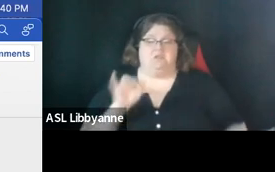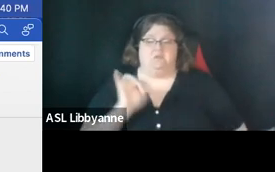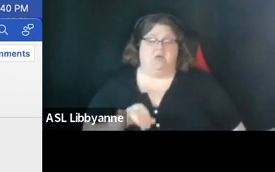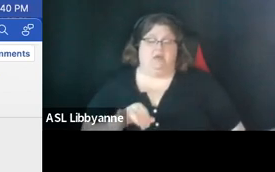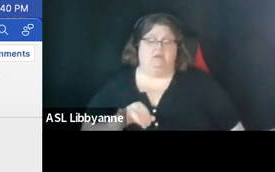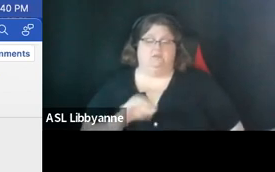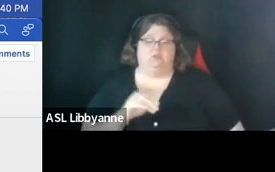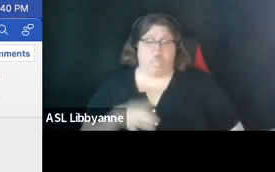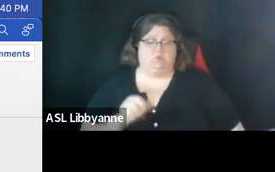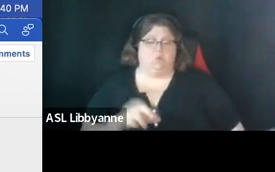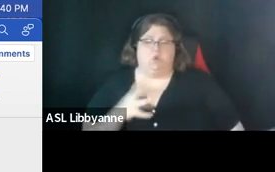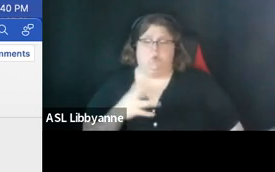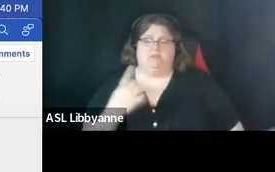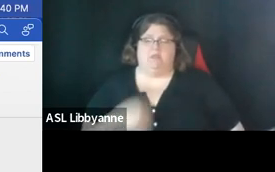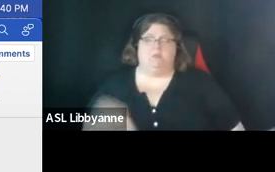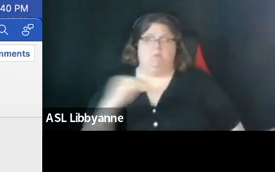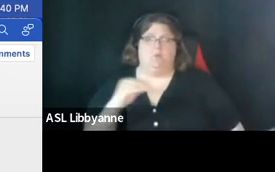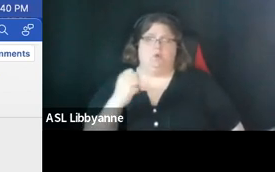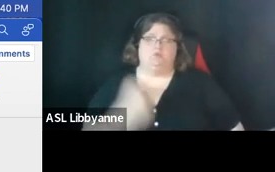yeah i see what you mean what would you like